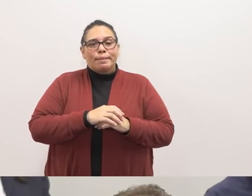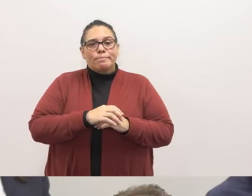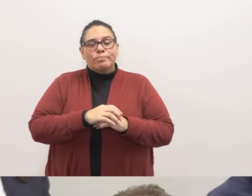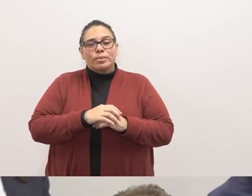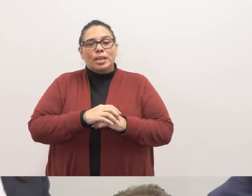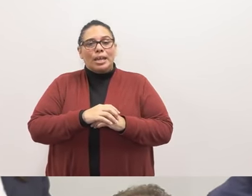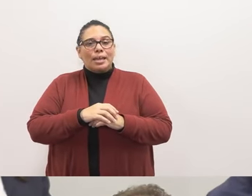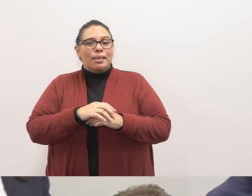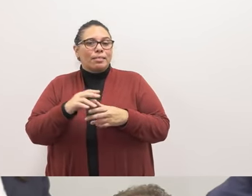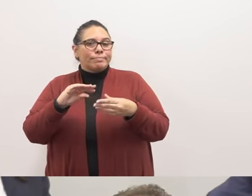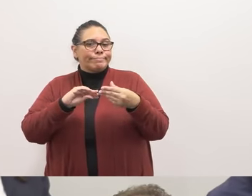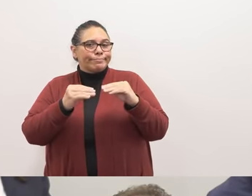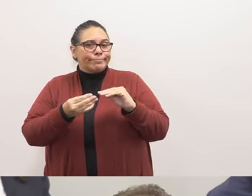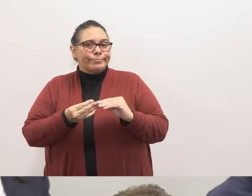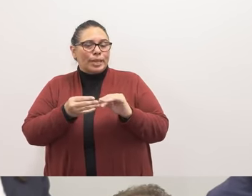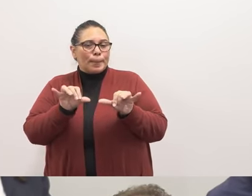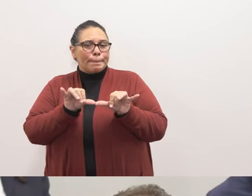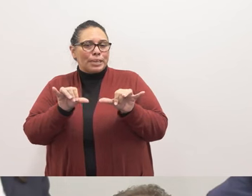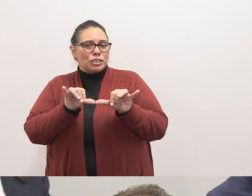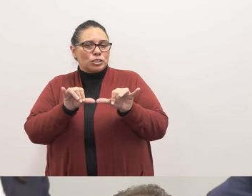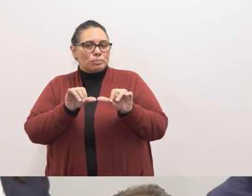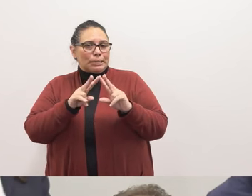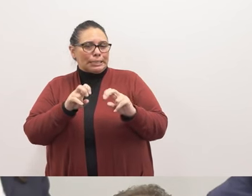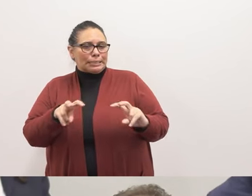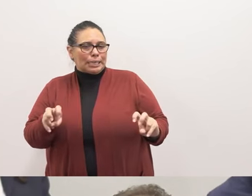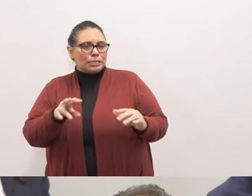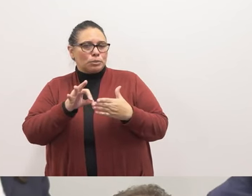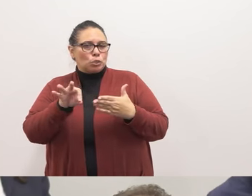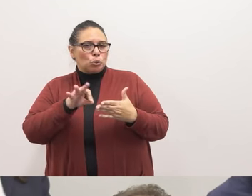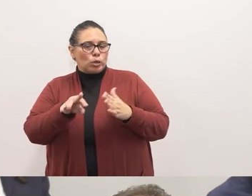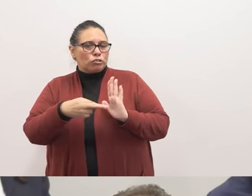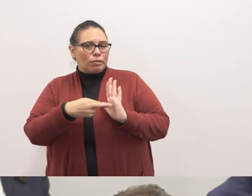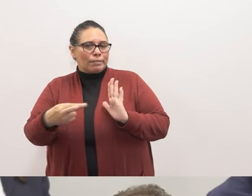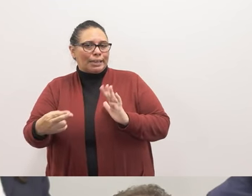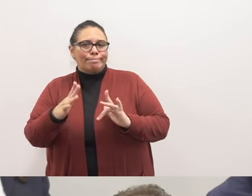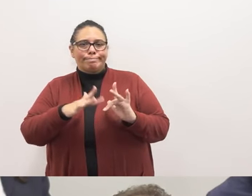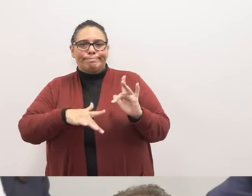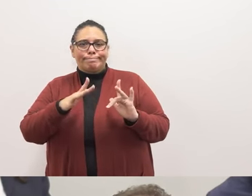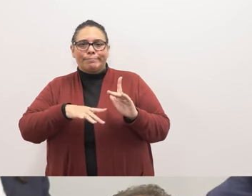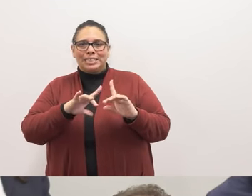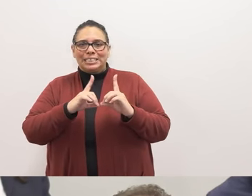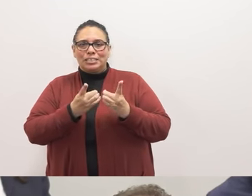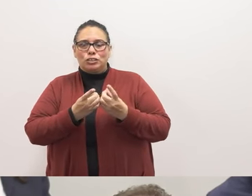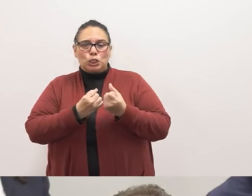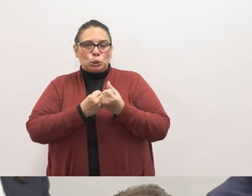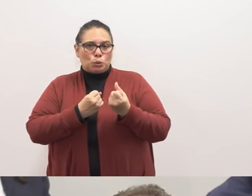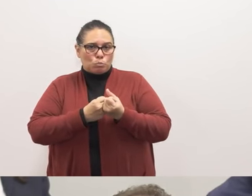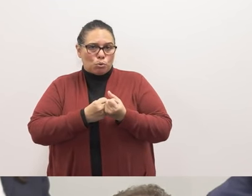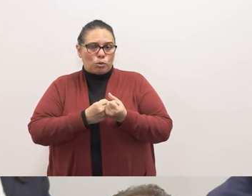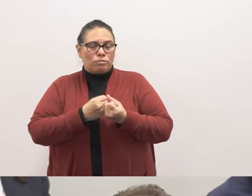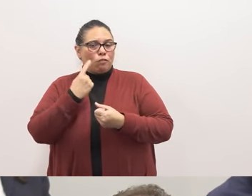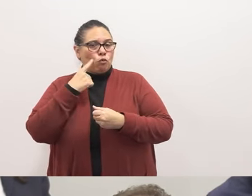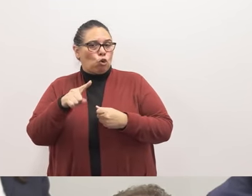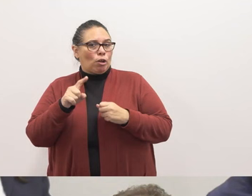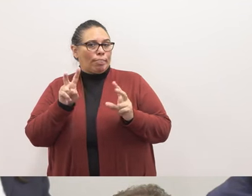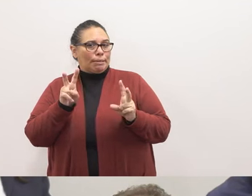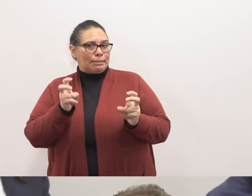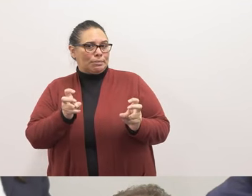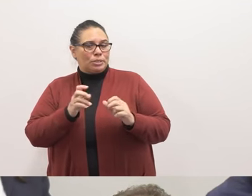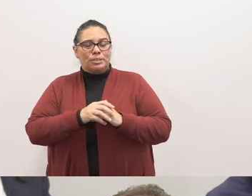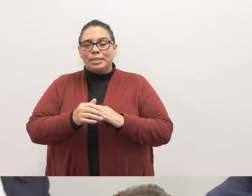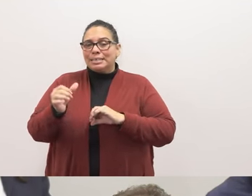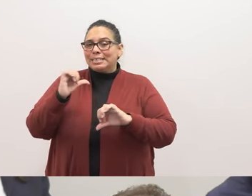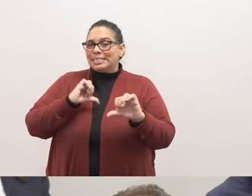The figure measures the student assessment scores in this core area, reflecting a lack of district support around the subject. A large part of the science curriculum